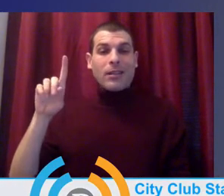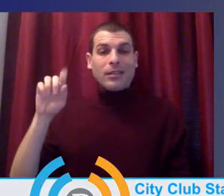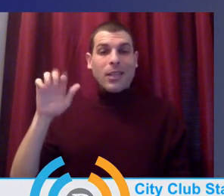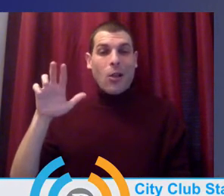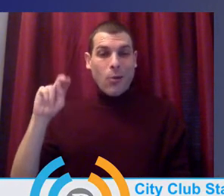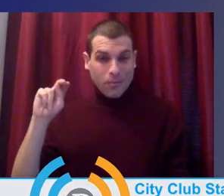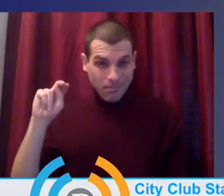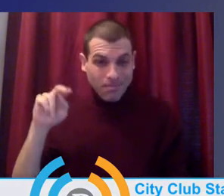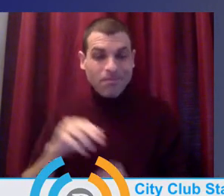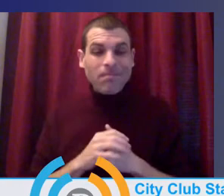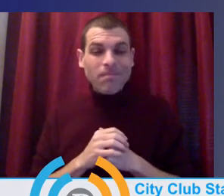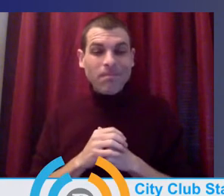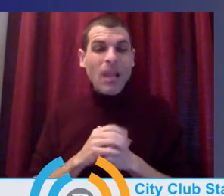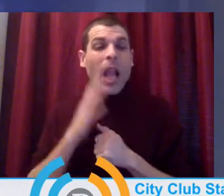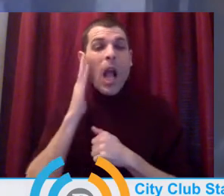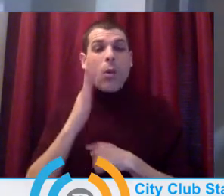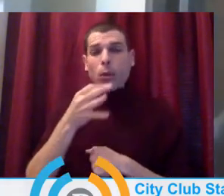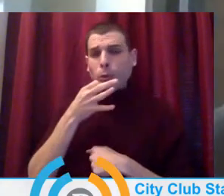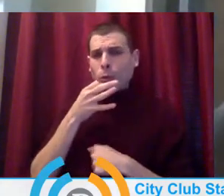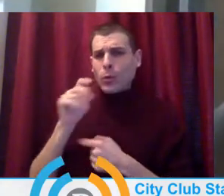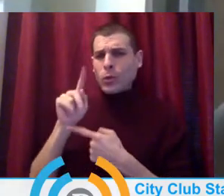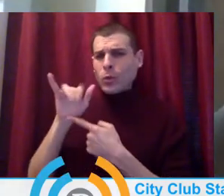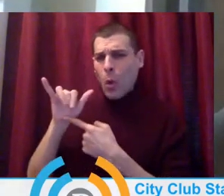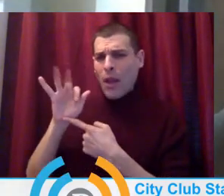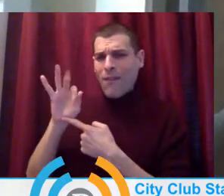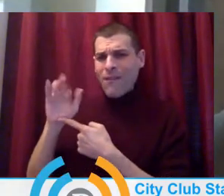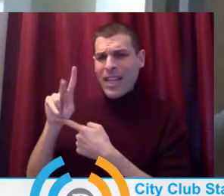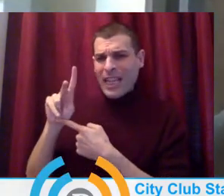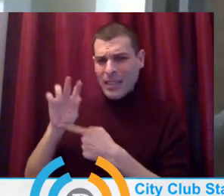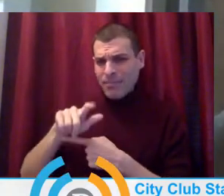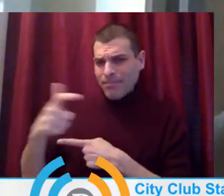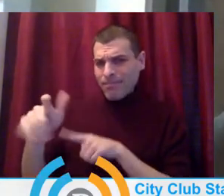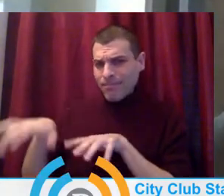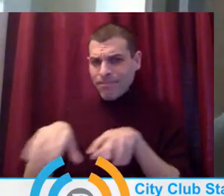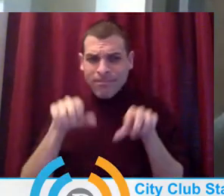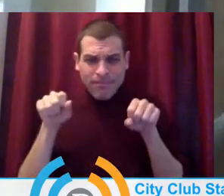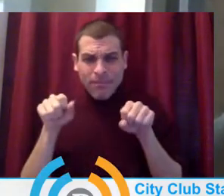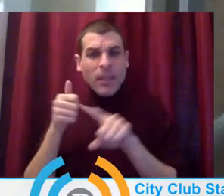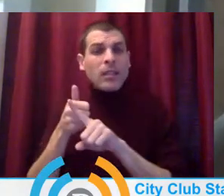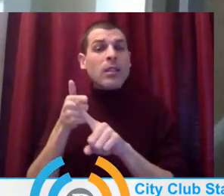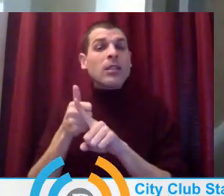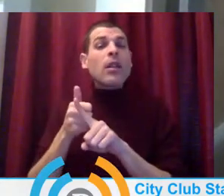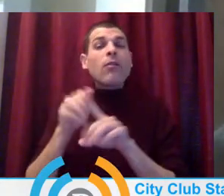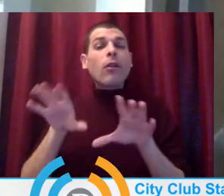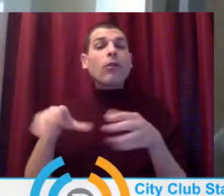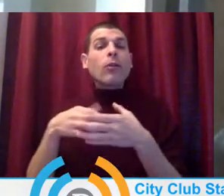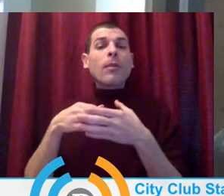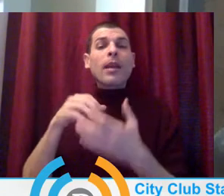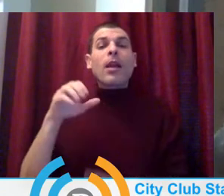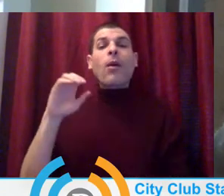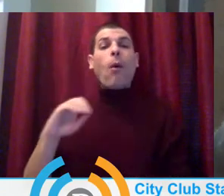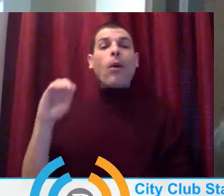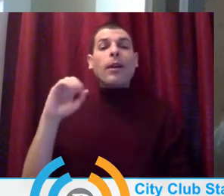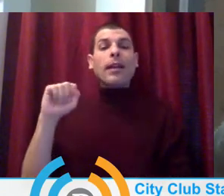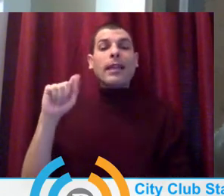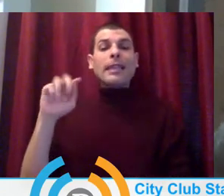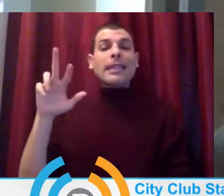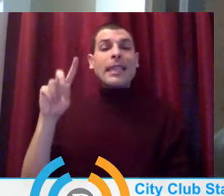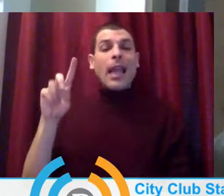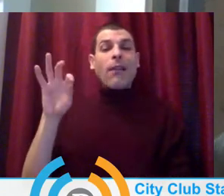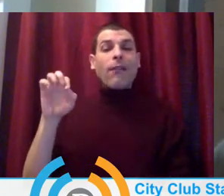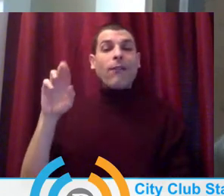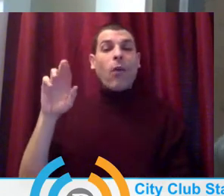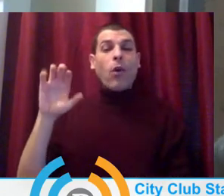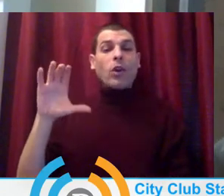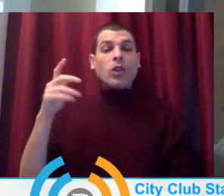I turn the screen over to Toya Fick, Executive Director of Oregon's Stand for Children and today's moderator, I want to thank Bobby Reagan